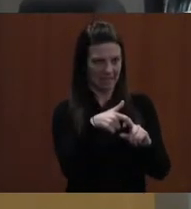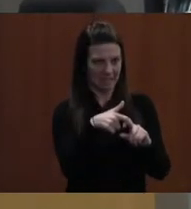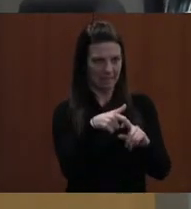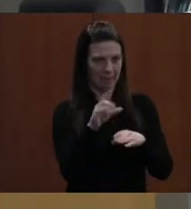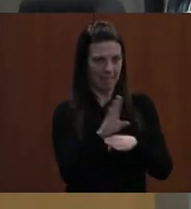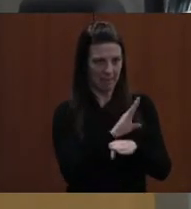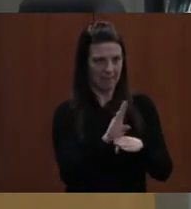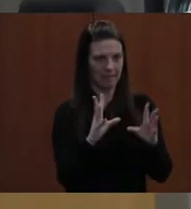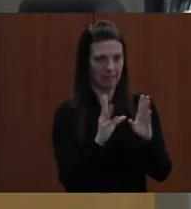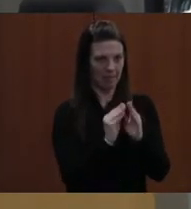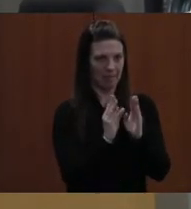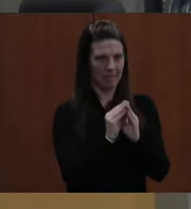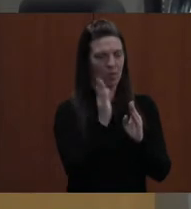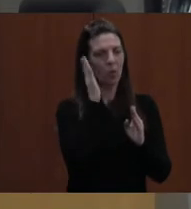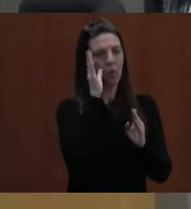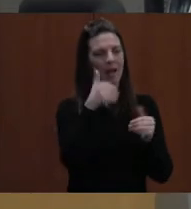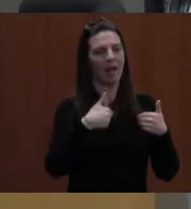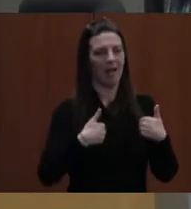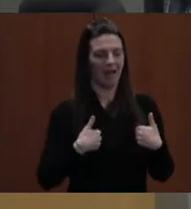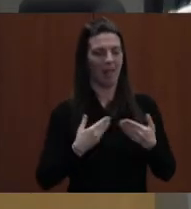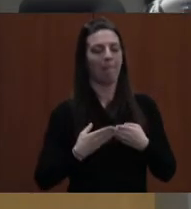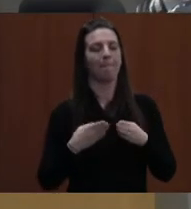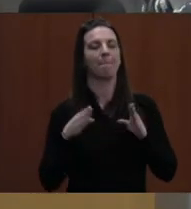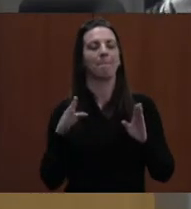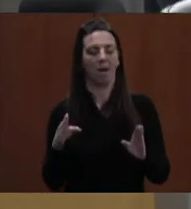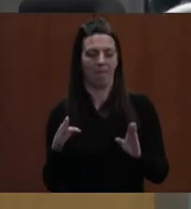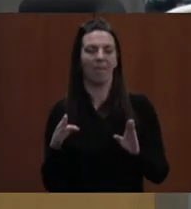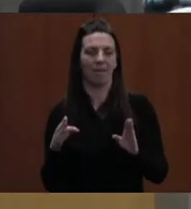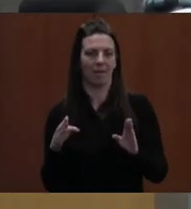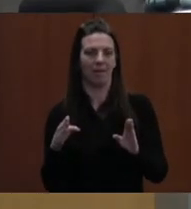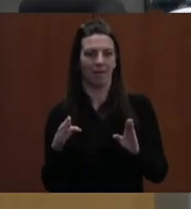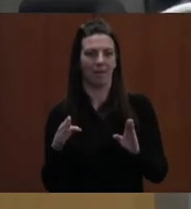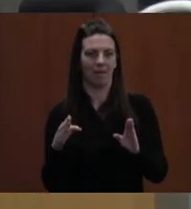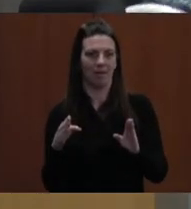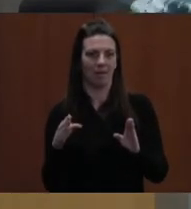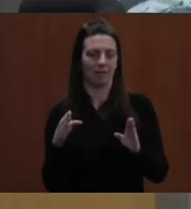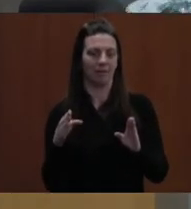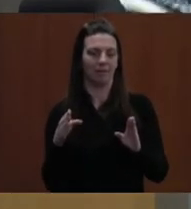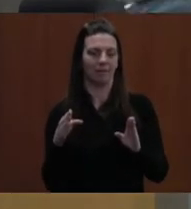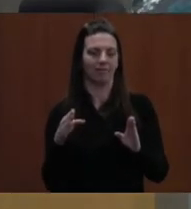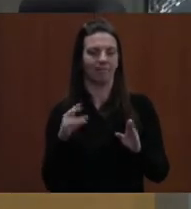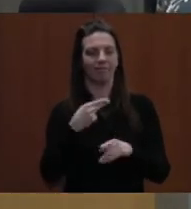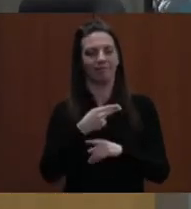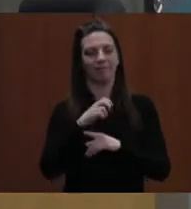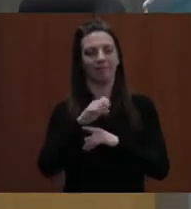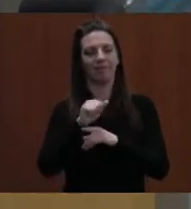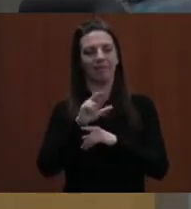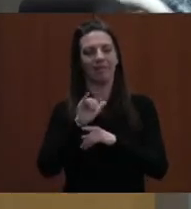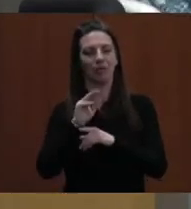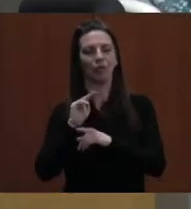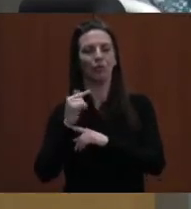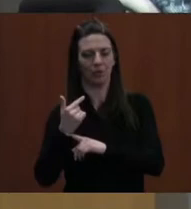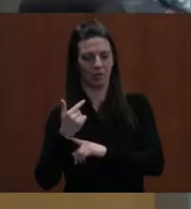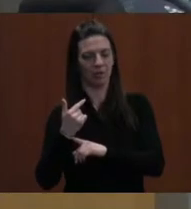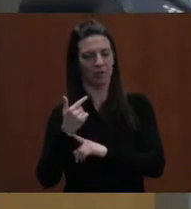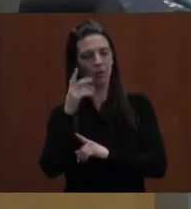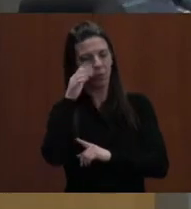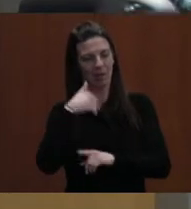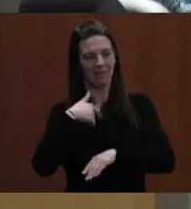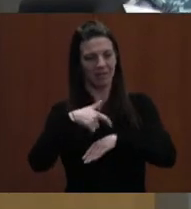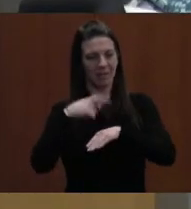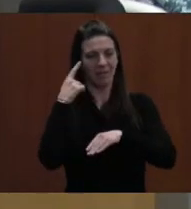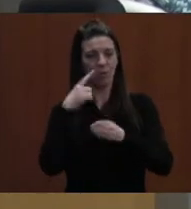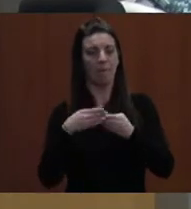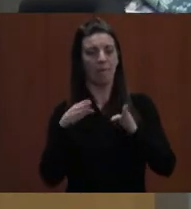convene a public hearing and as part of that public hearing there is public comment. Second. Then we will